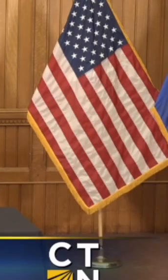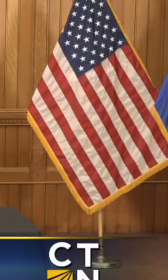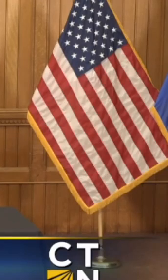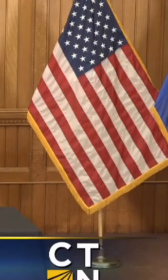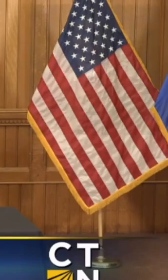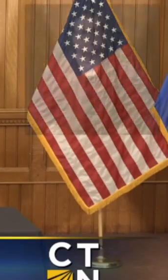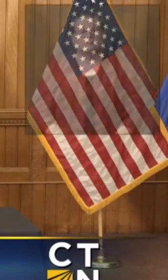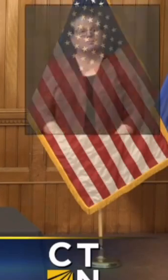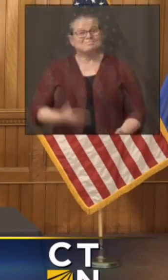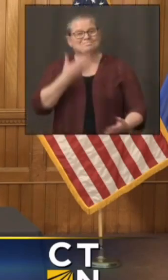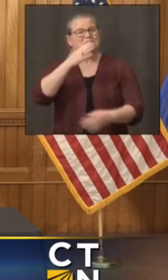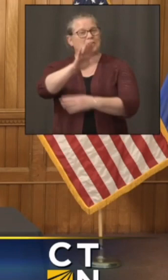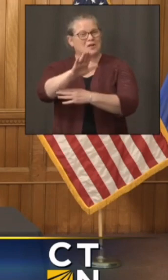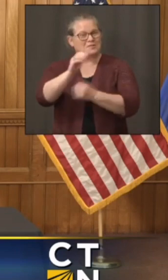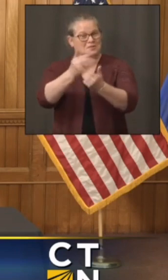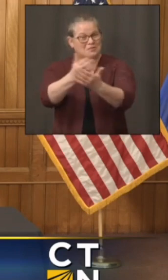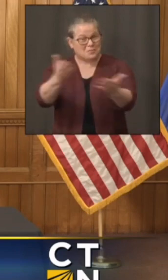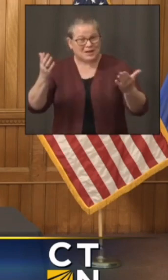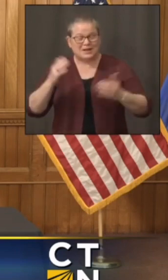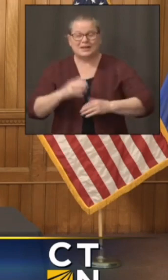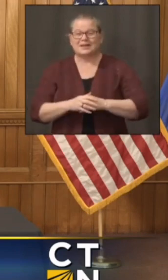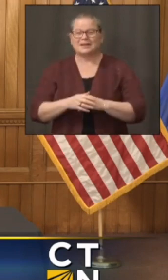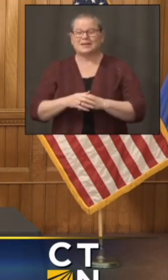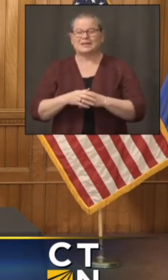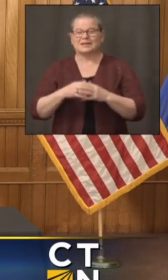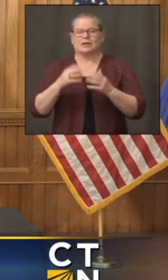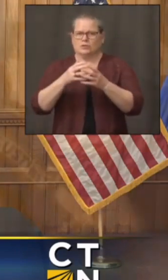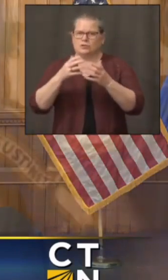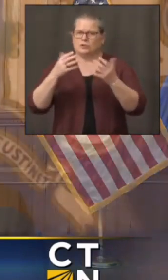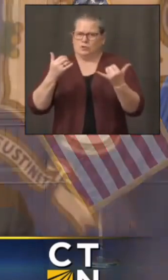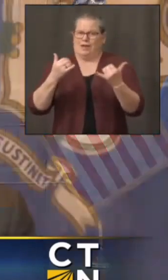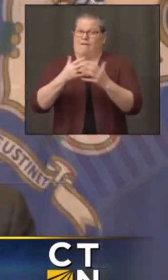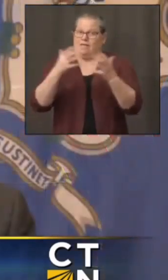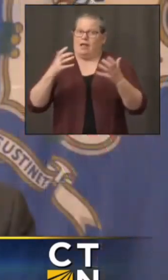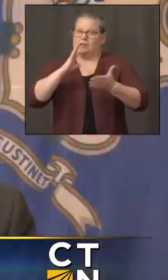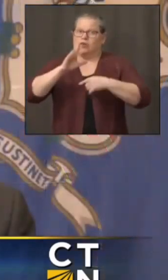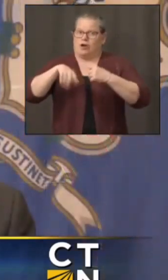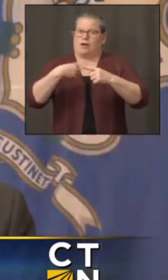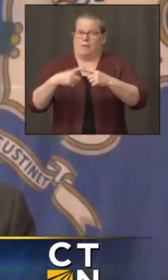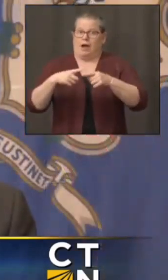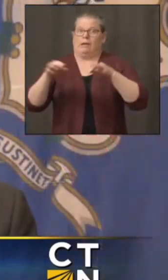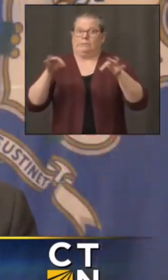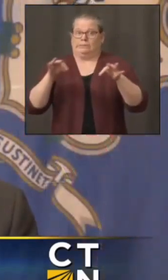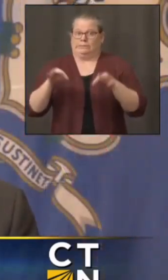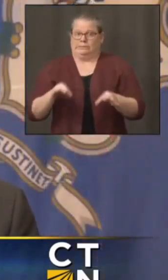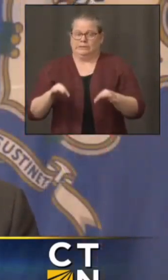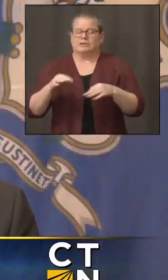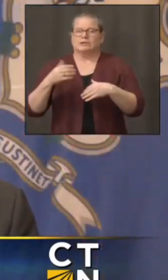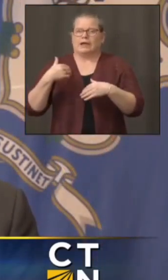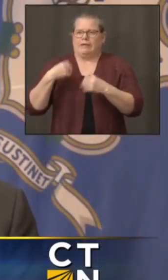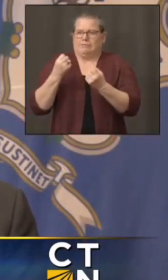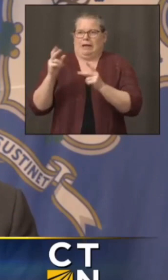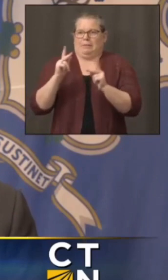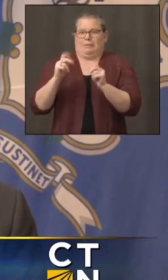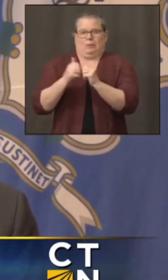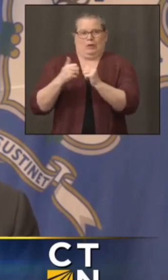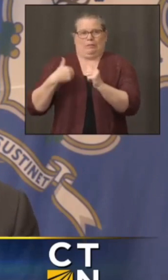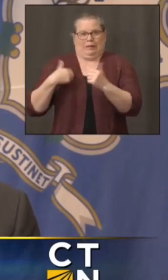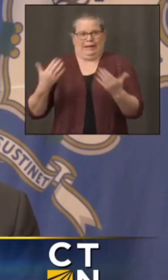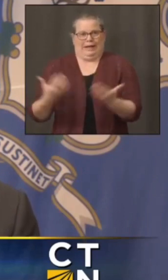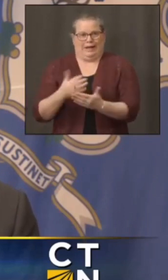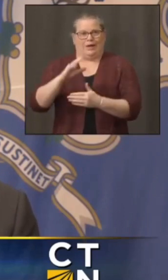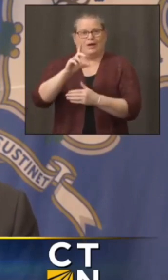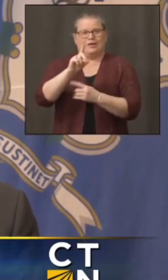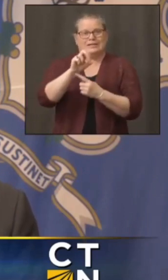good afternoon everybody we have a lot to talk about today so I have a lot of backup which I need which is Deirdre and